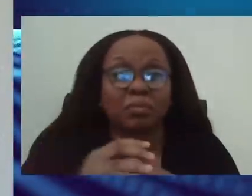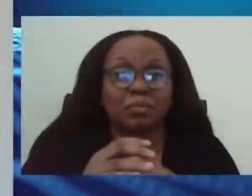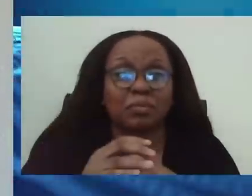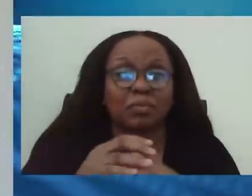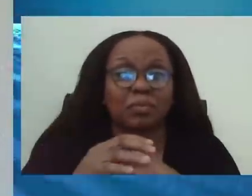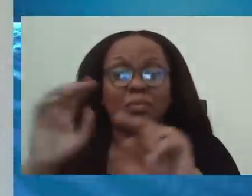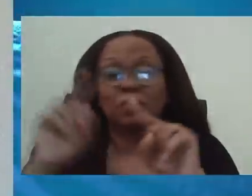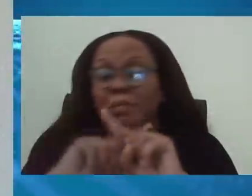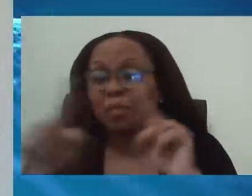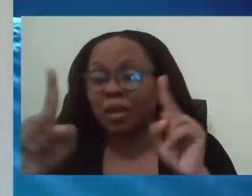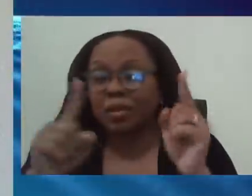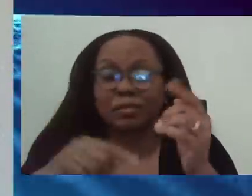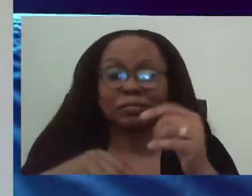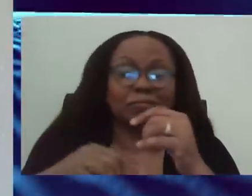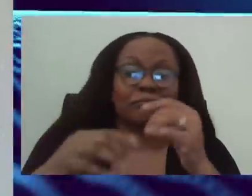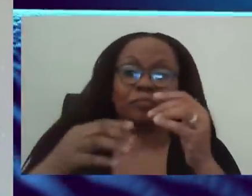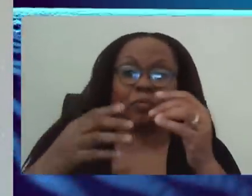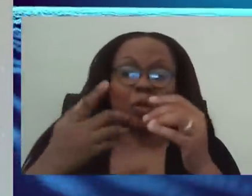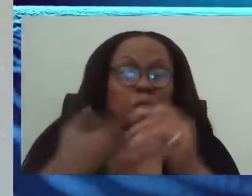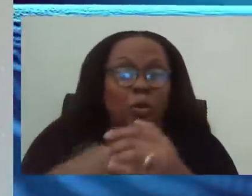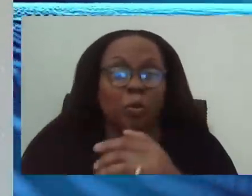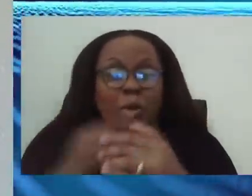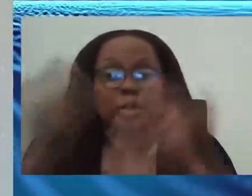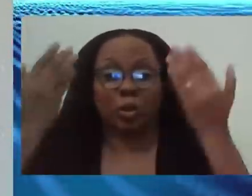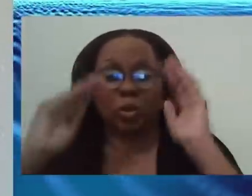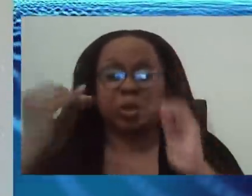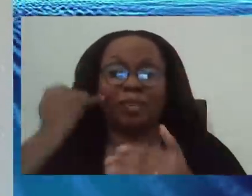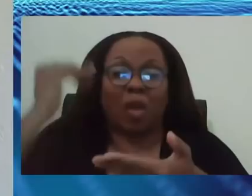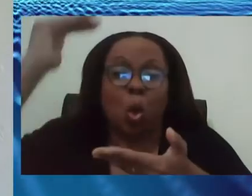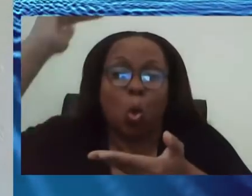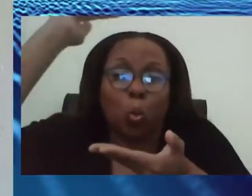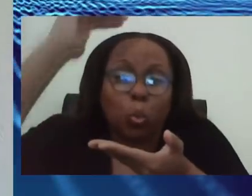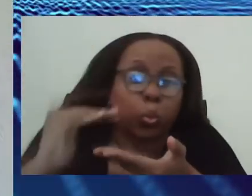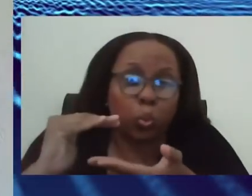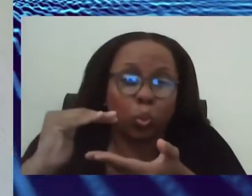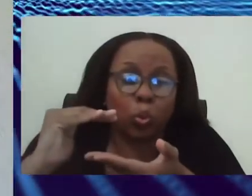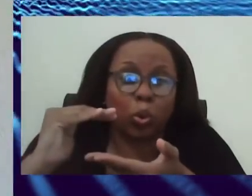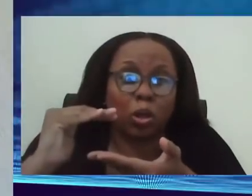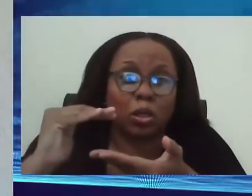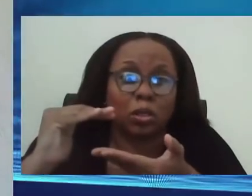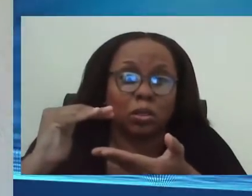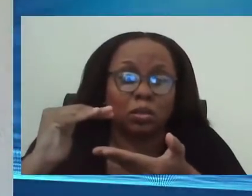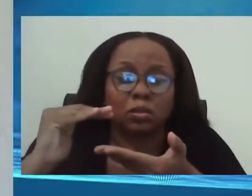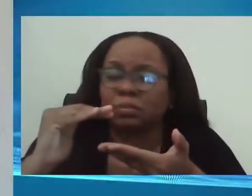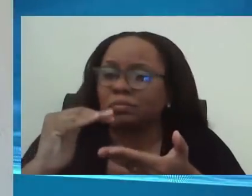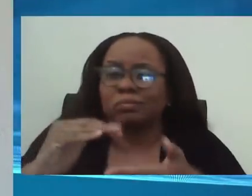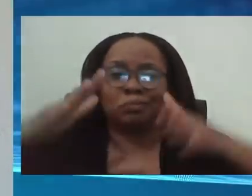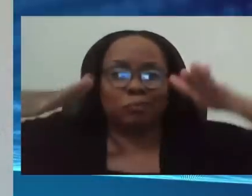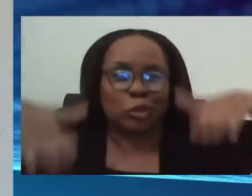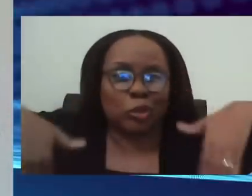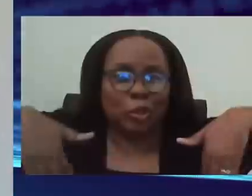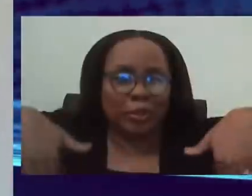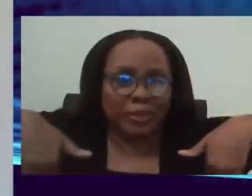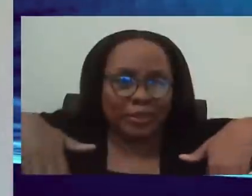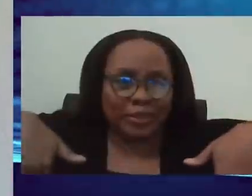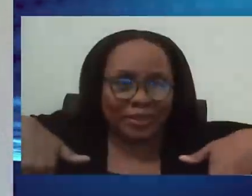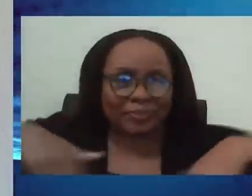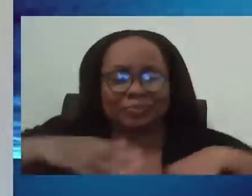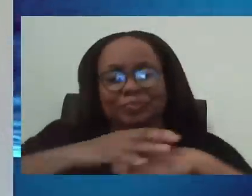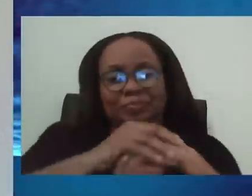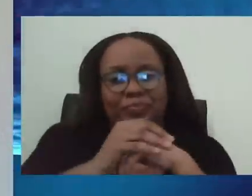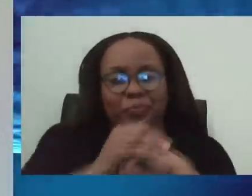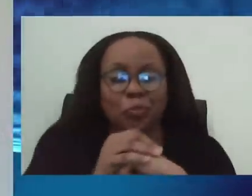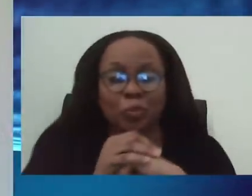within that 60 day projections. 60 day projections still has, still has us at about 25,000 100,000, which is where we were back in